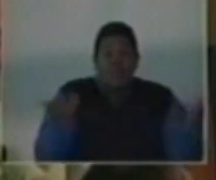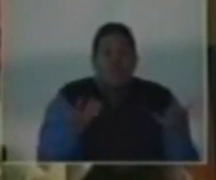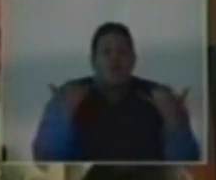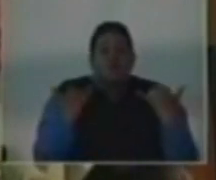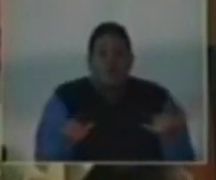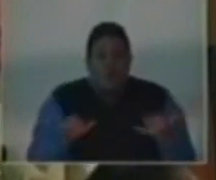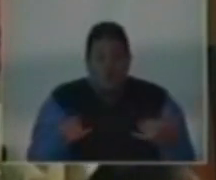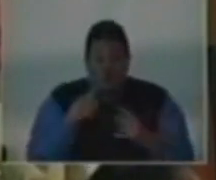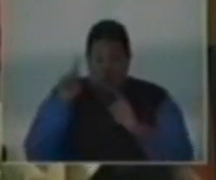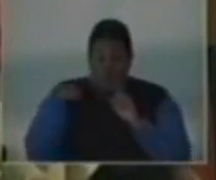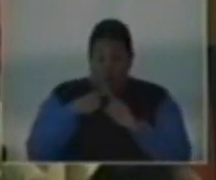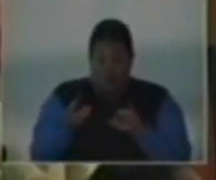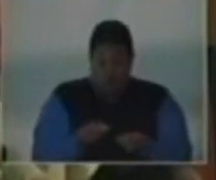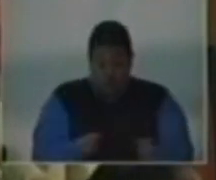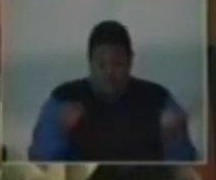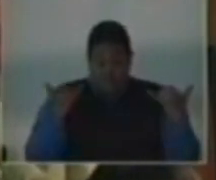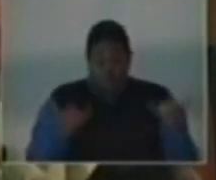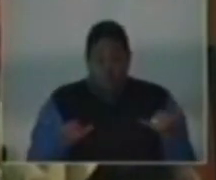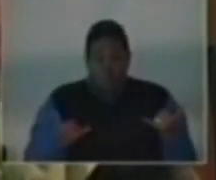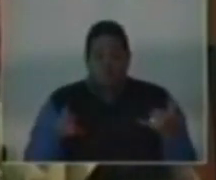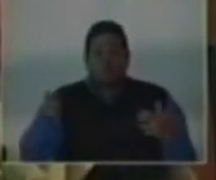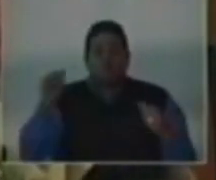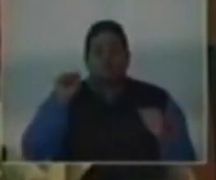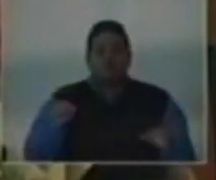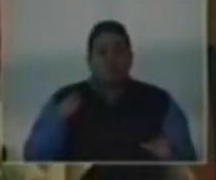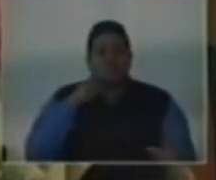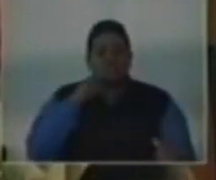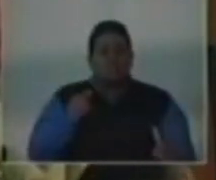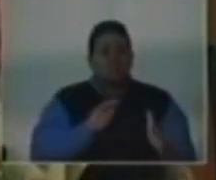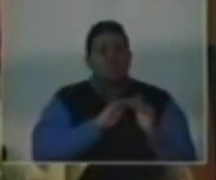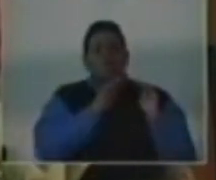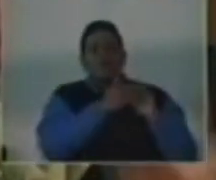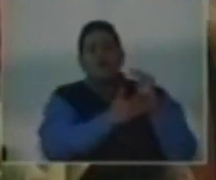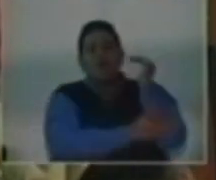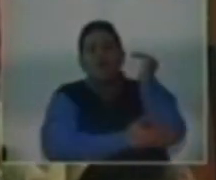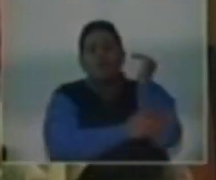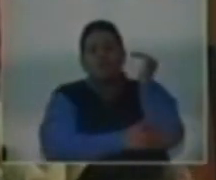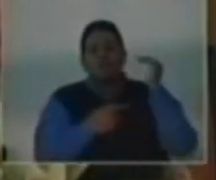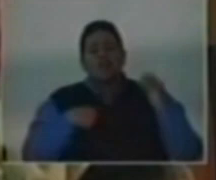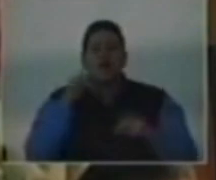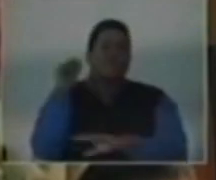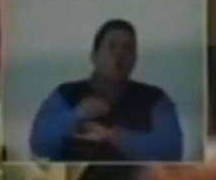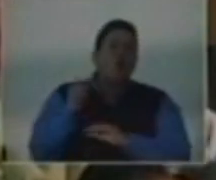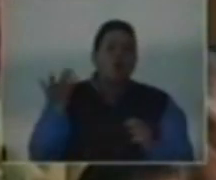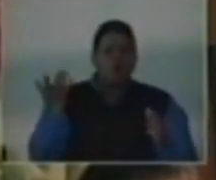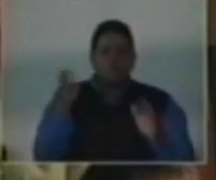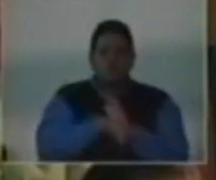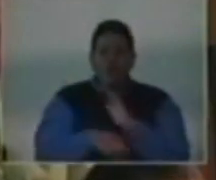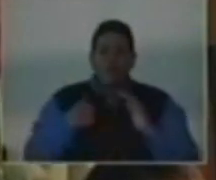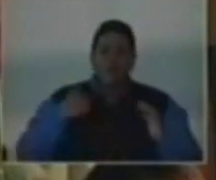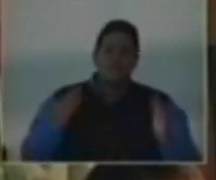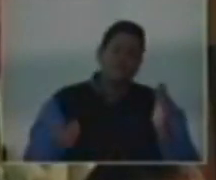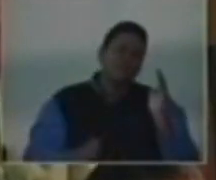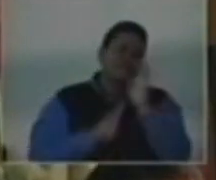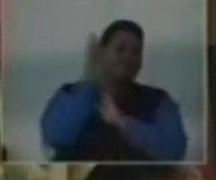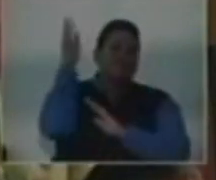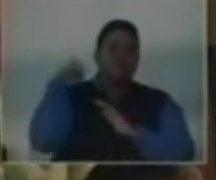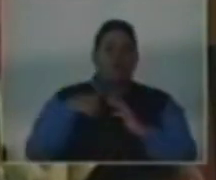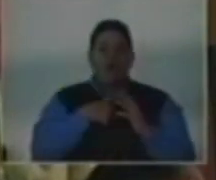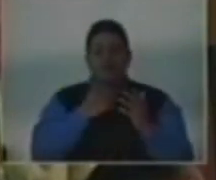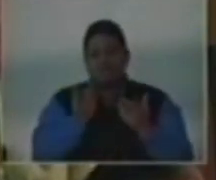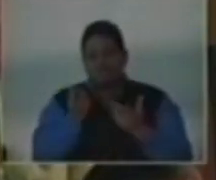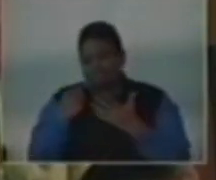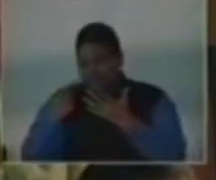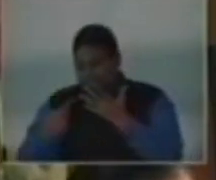so that when you stand up in the world you can say Jamaica is a country that has conquered crime, we have high growth, we have good education.